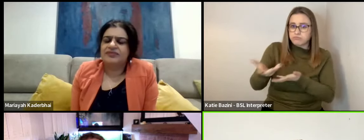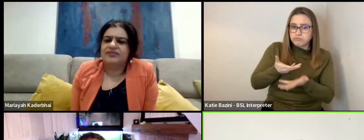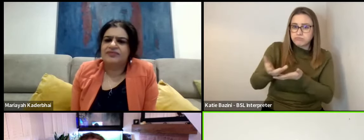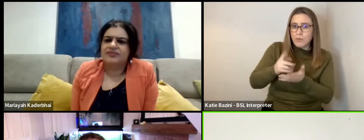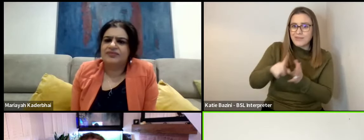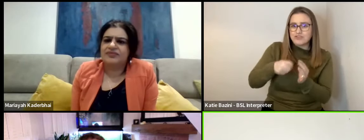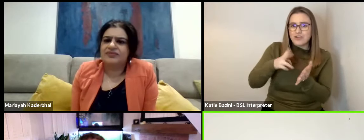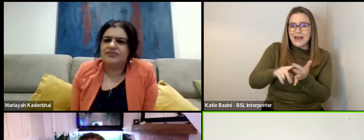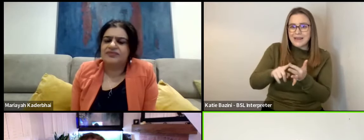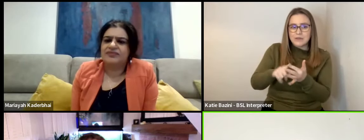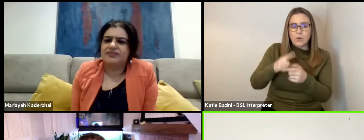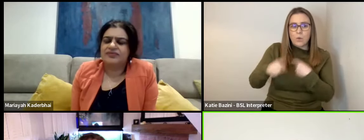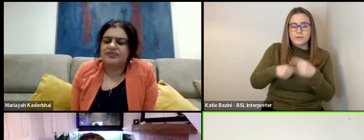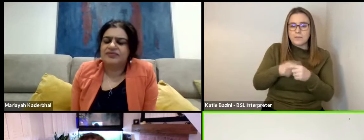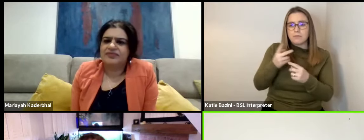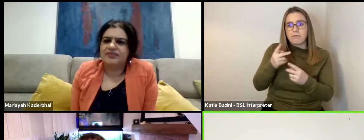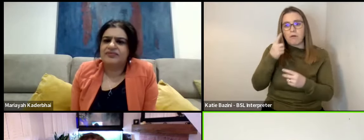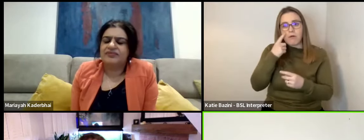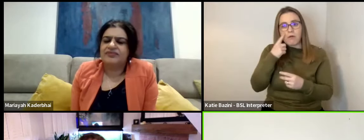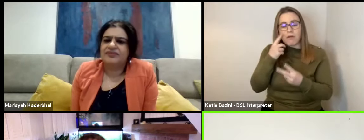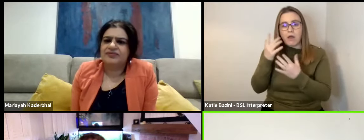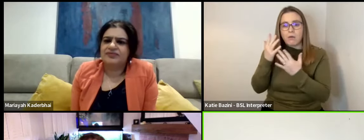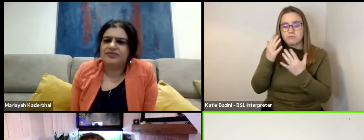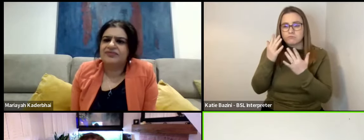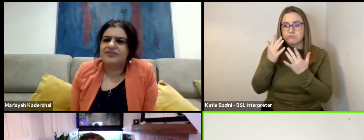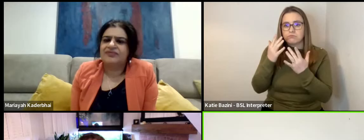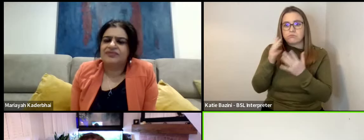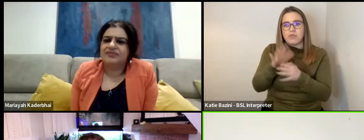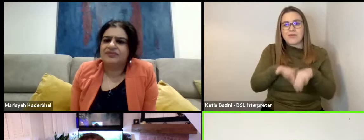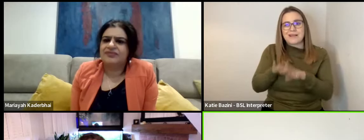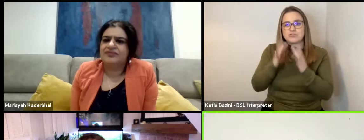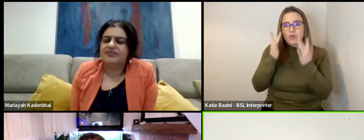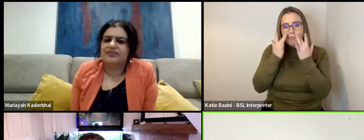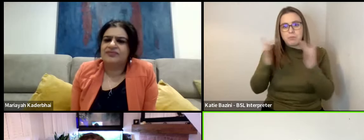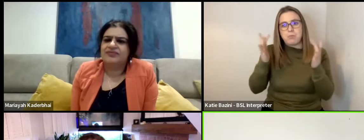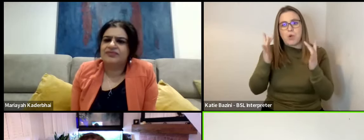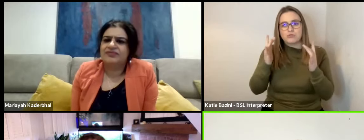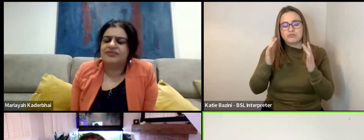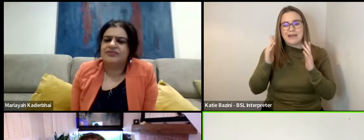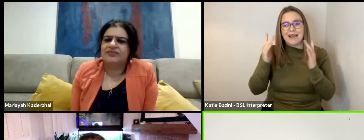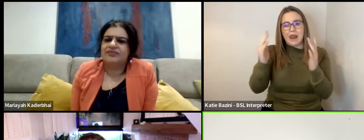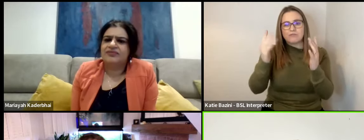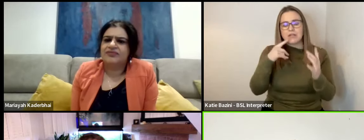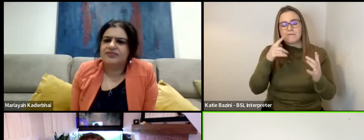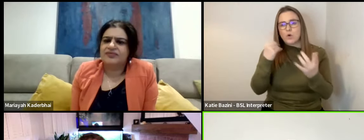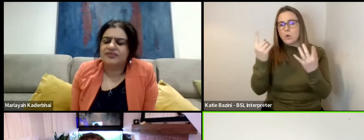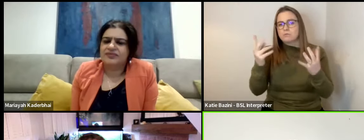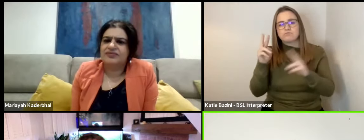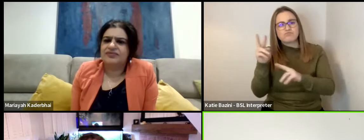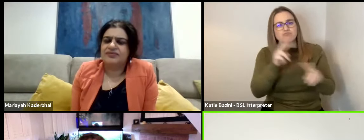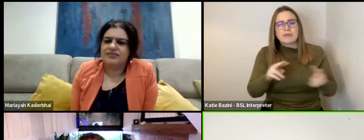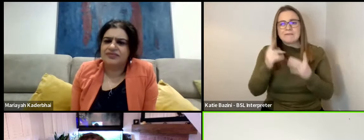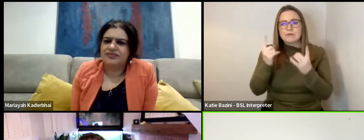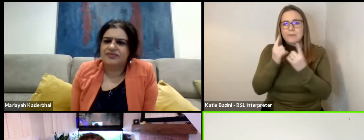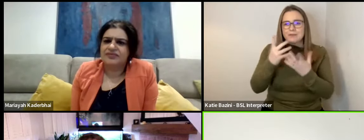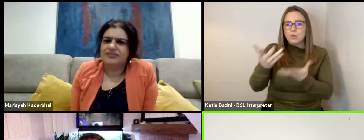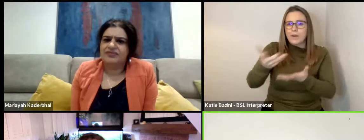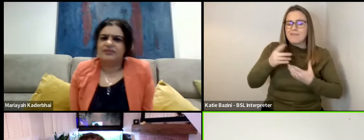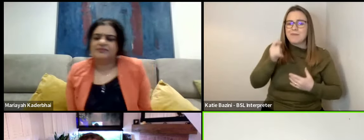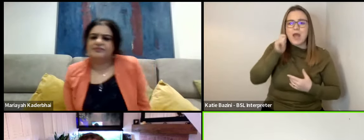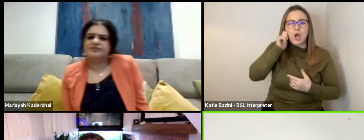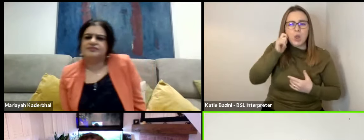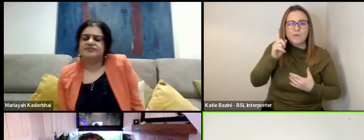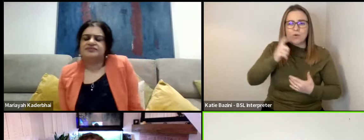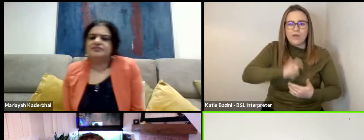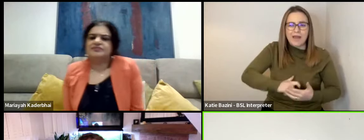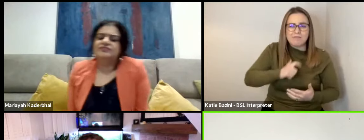the National Portrait Gallery, looking for just something to trigger a visual clue or a sense of the world or one character or an aspect